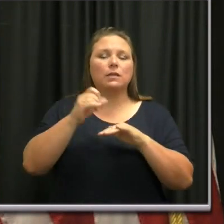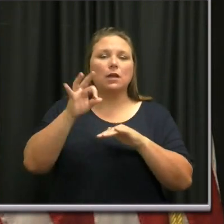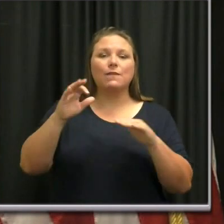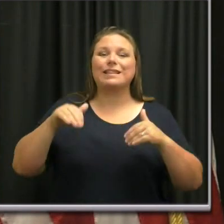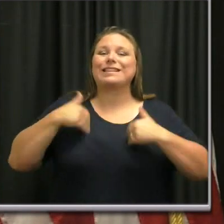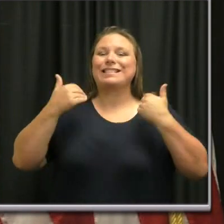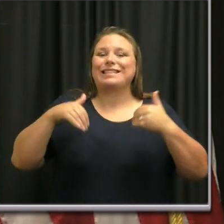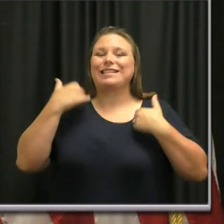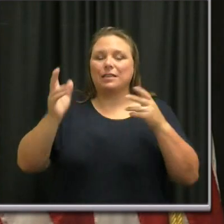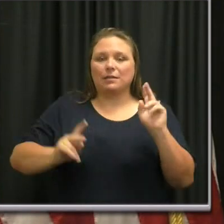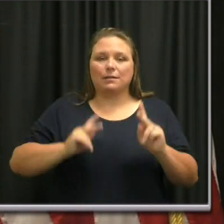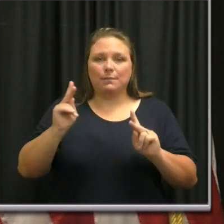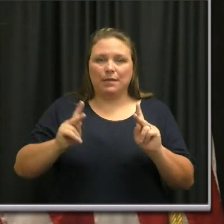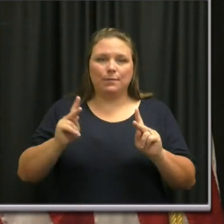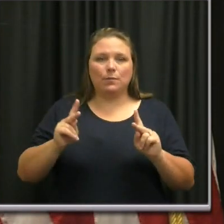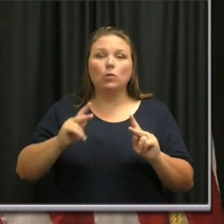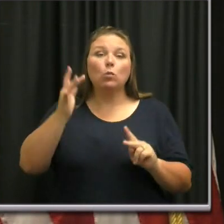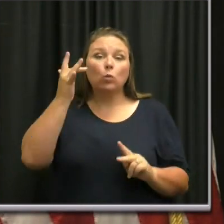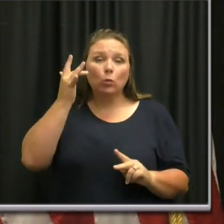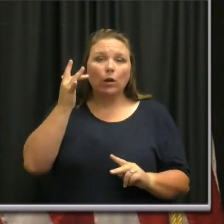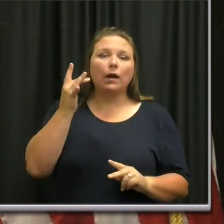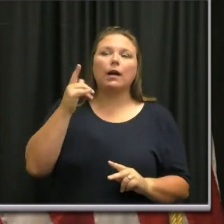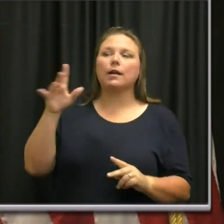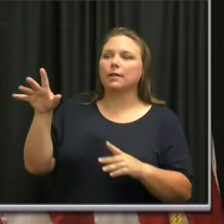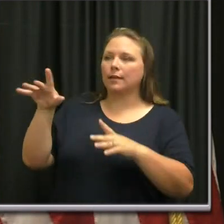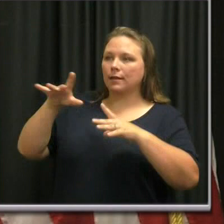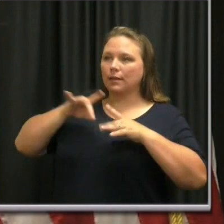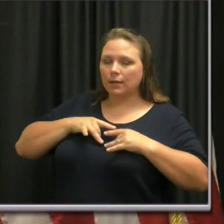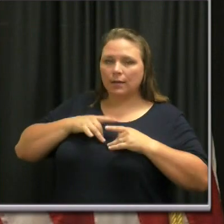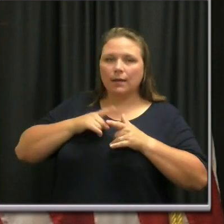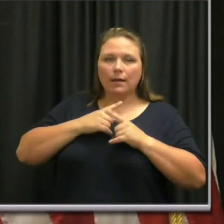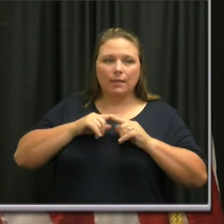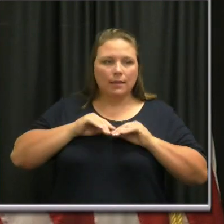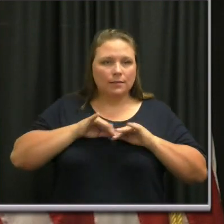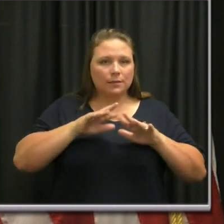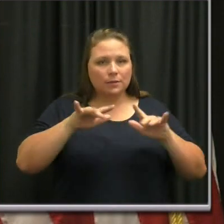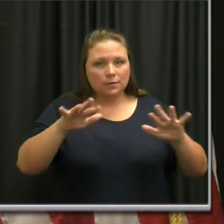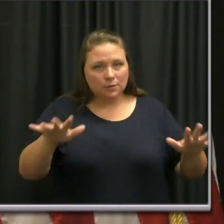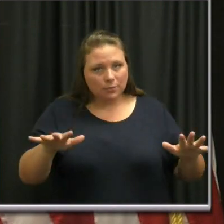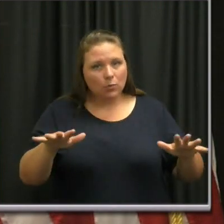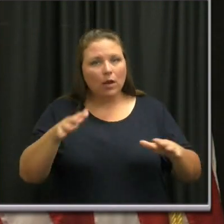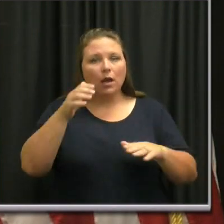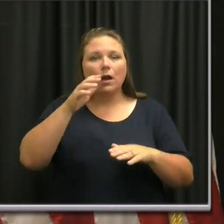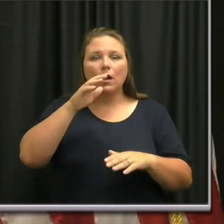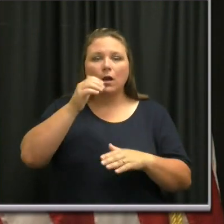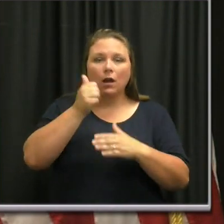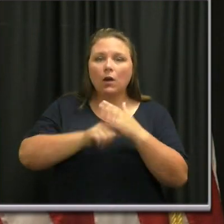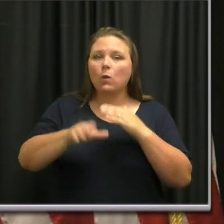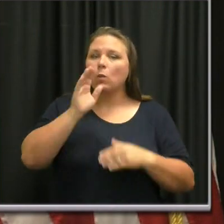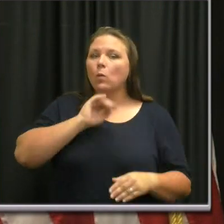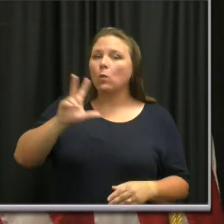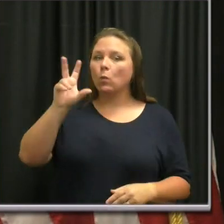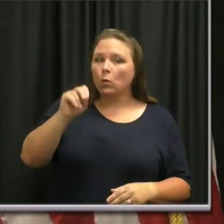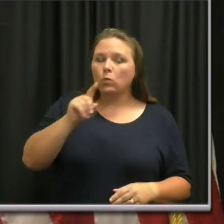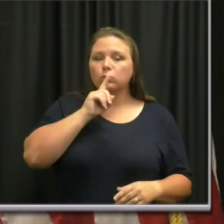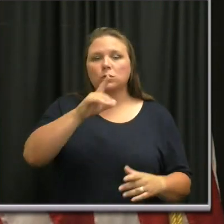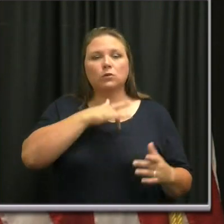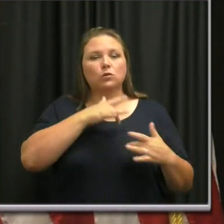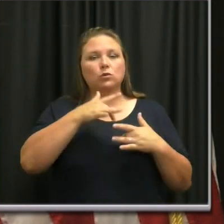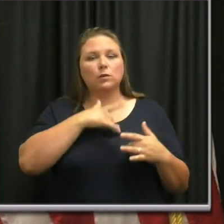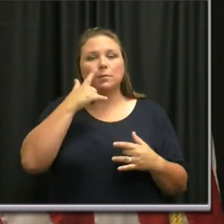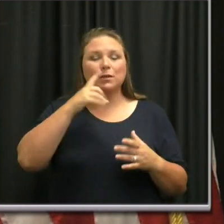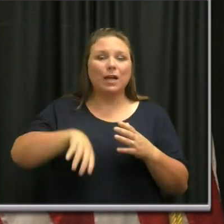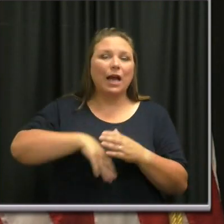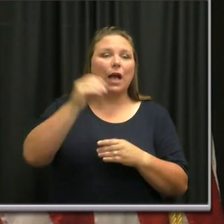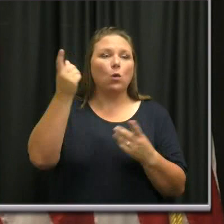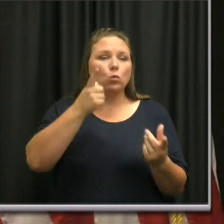of younger people that the spread among young people under 30 is a particular concern because they're